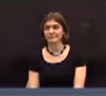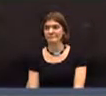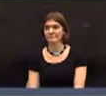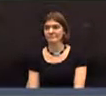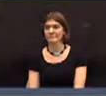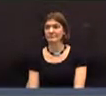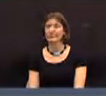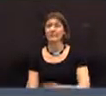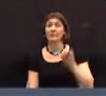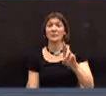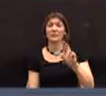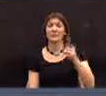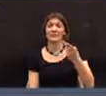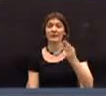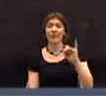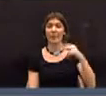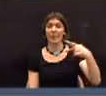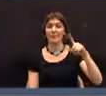Mr. Phillips.